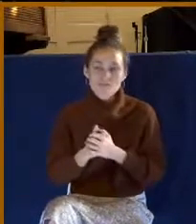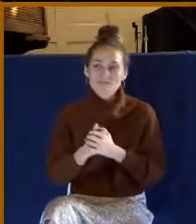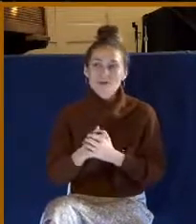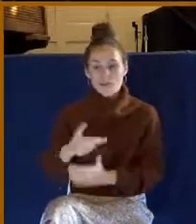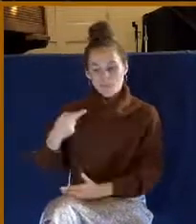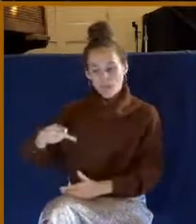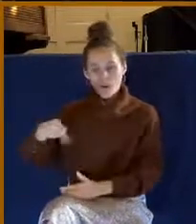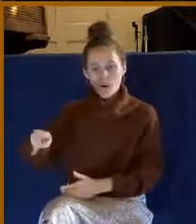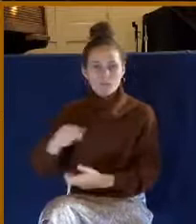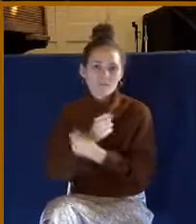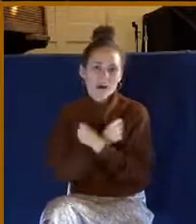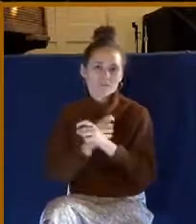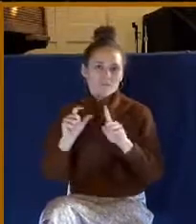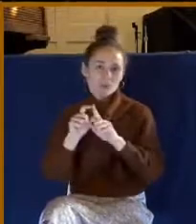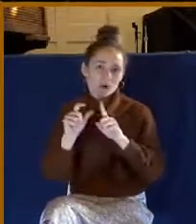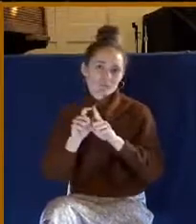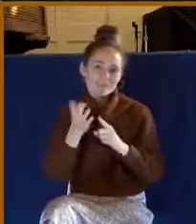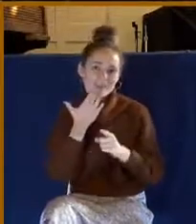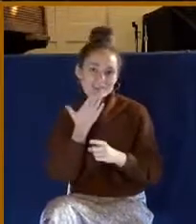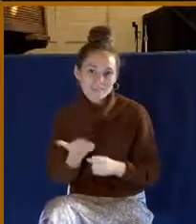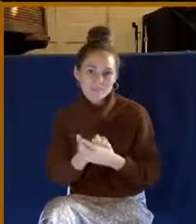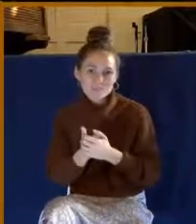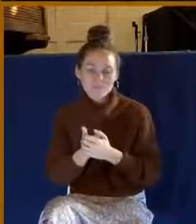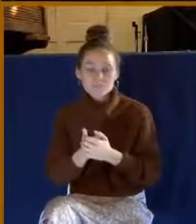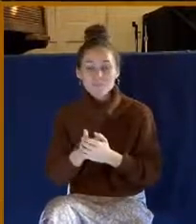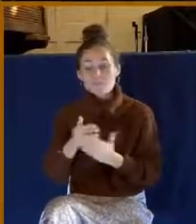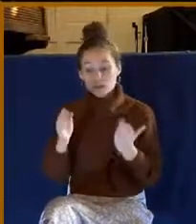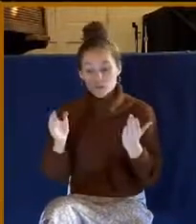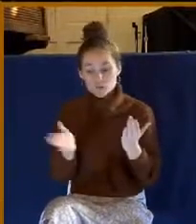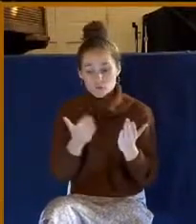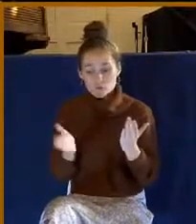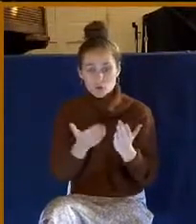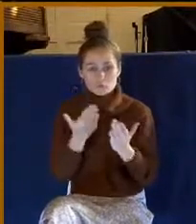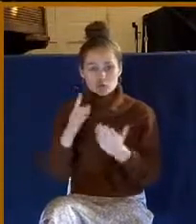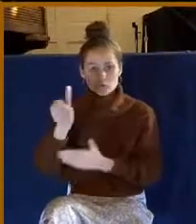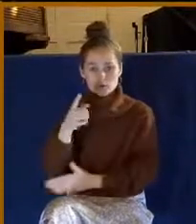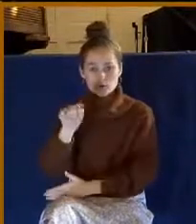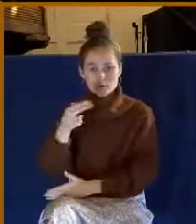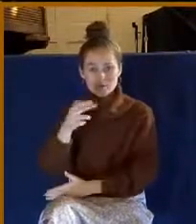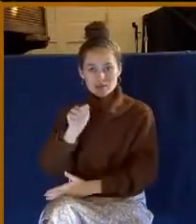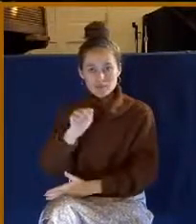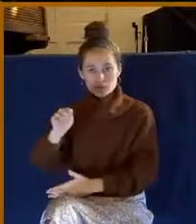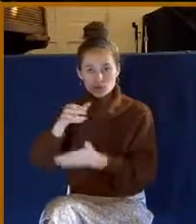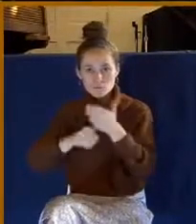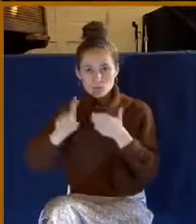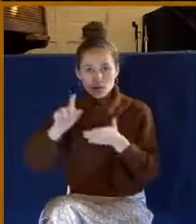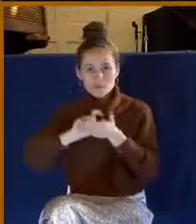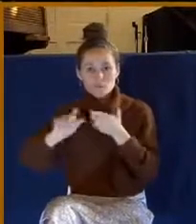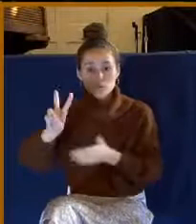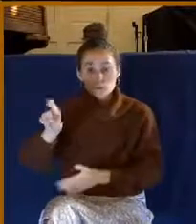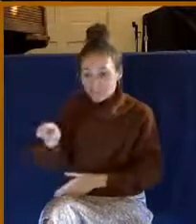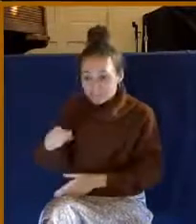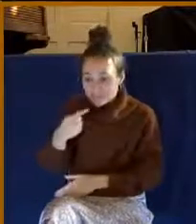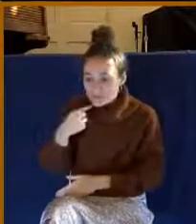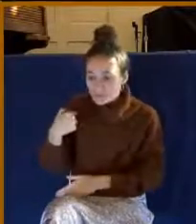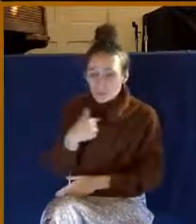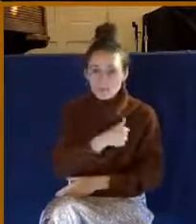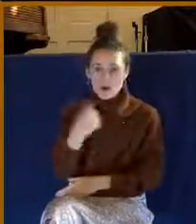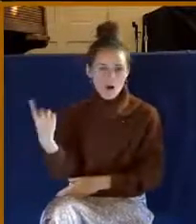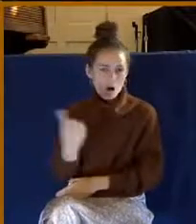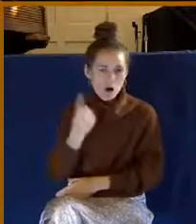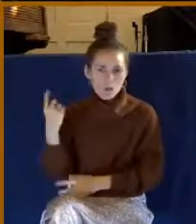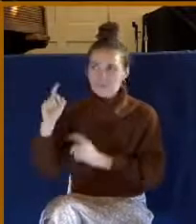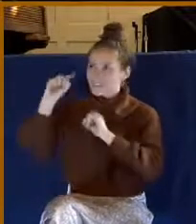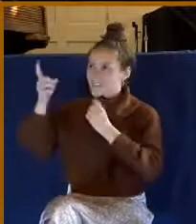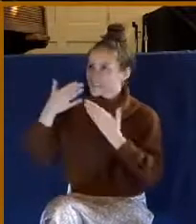word. He used it a lot. In fact, look at 1 Thessalonians 1 and look at verse number 2. Notice he says there, We give thanks to God always